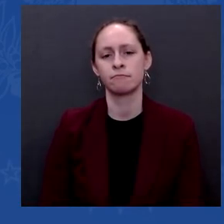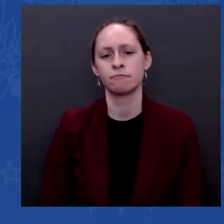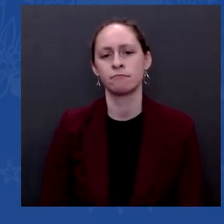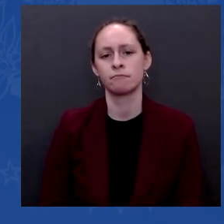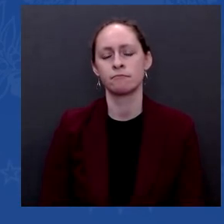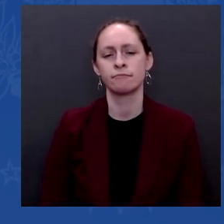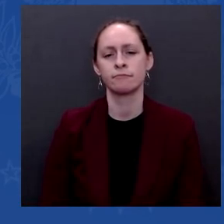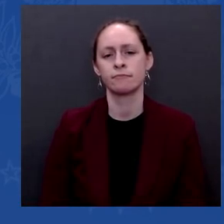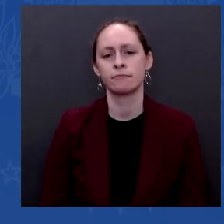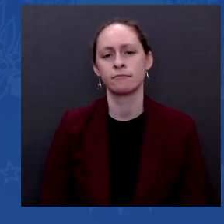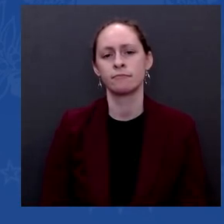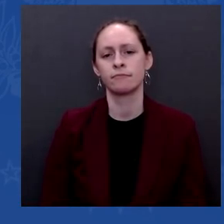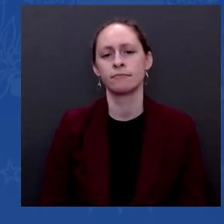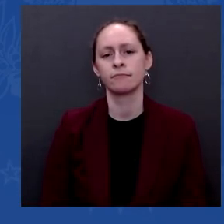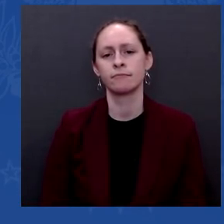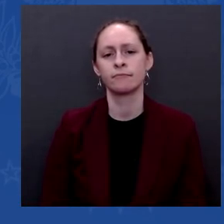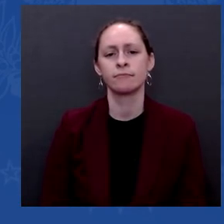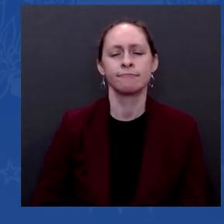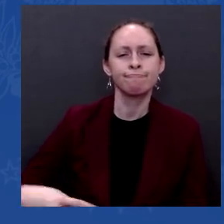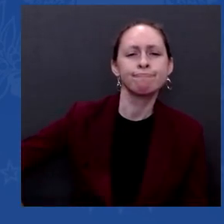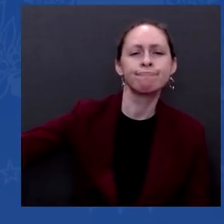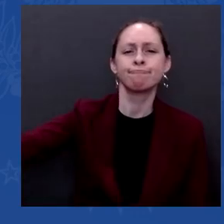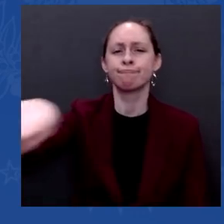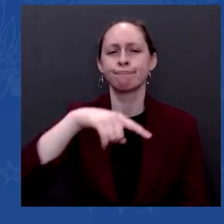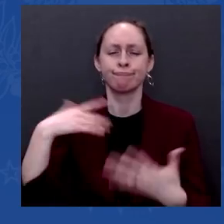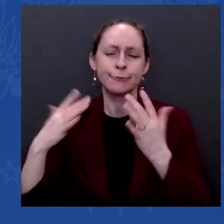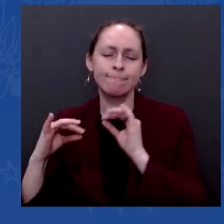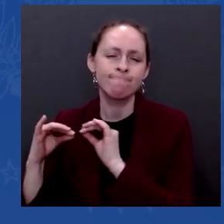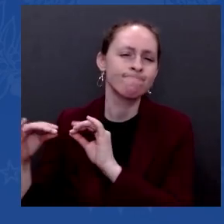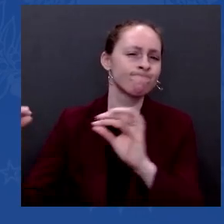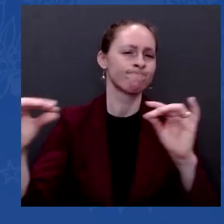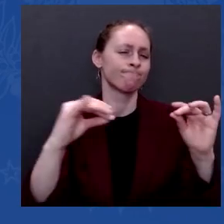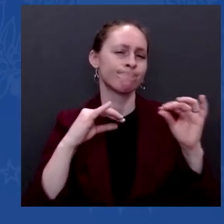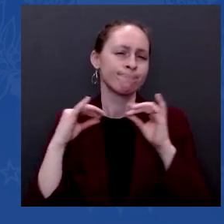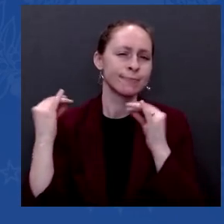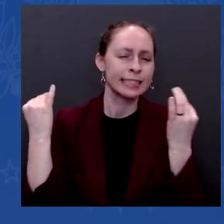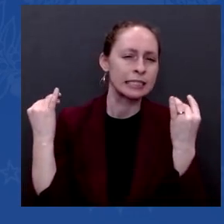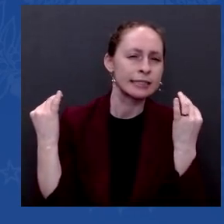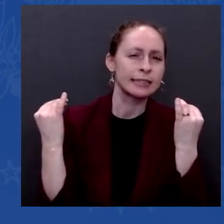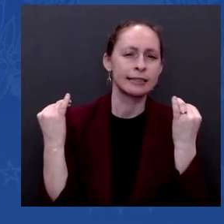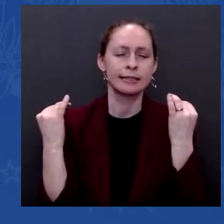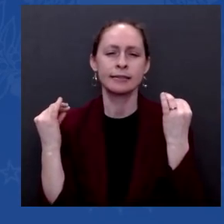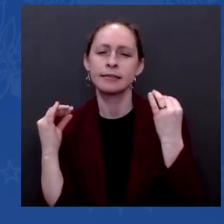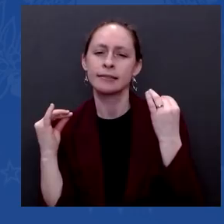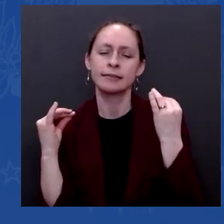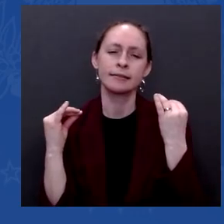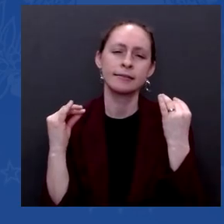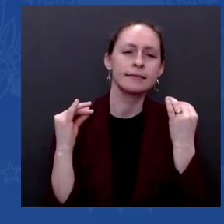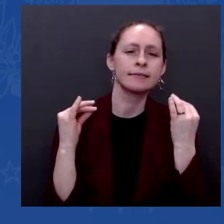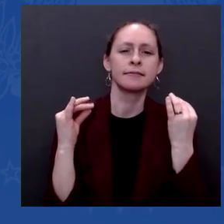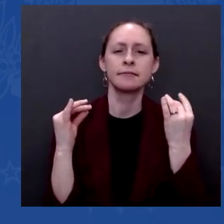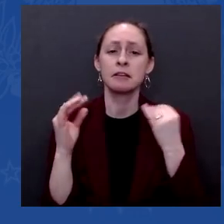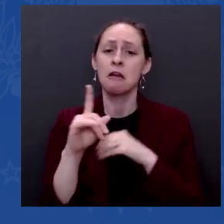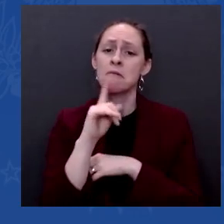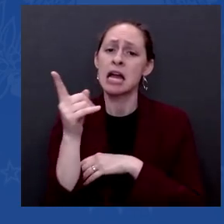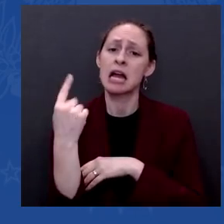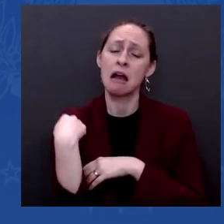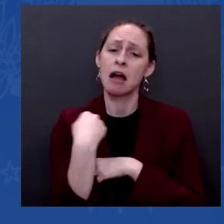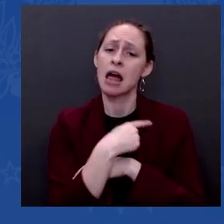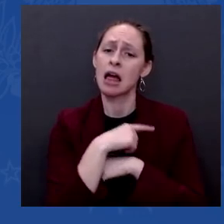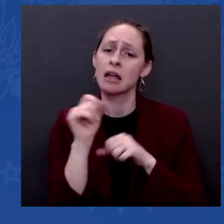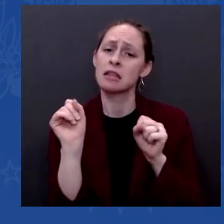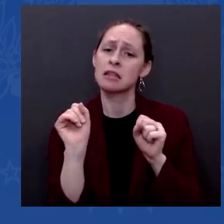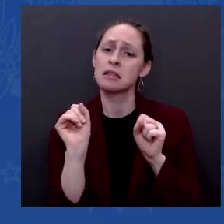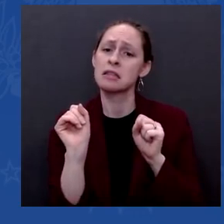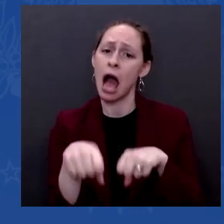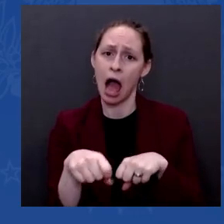for the $500-plus billion for energy and the environmental issues that are